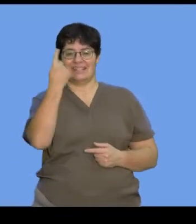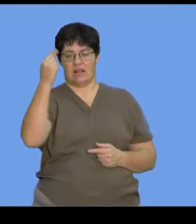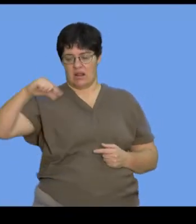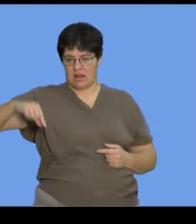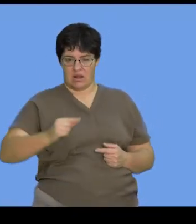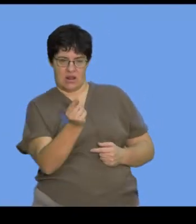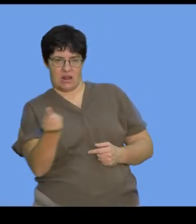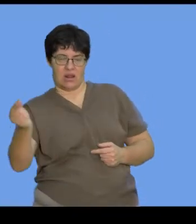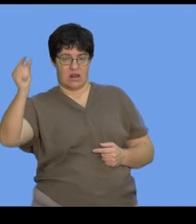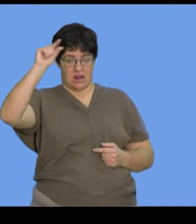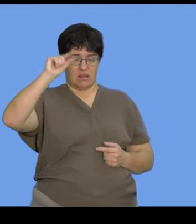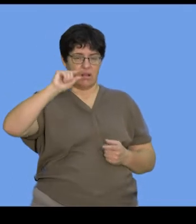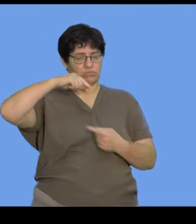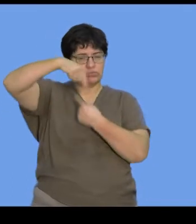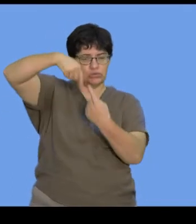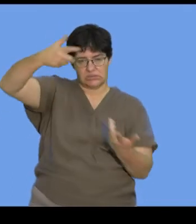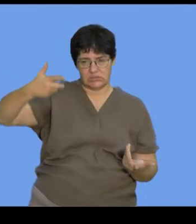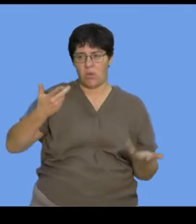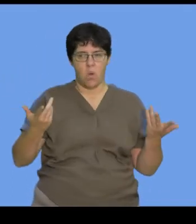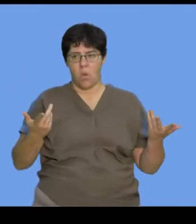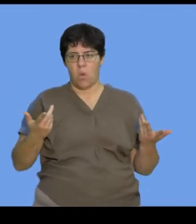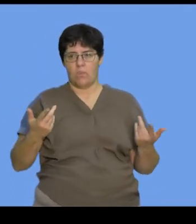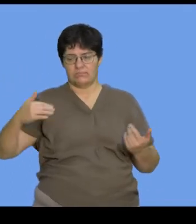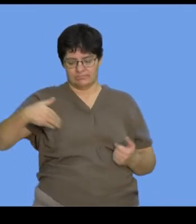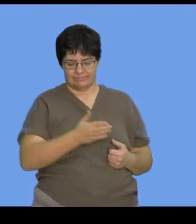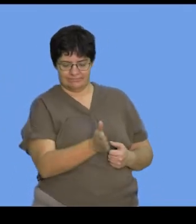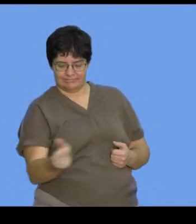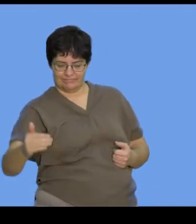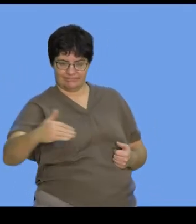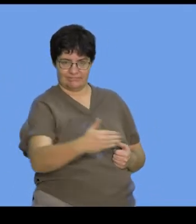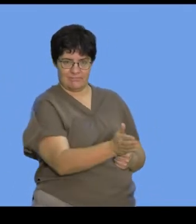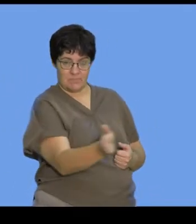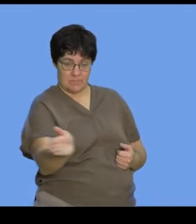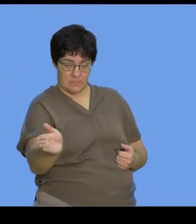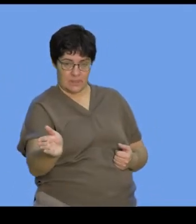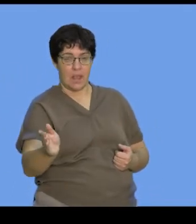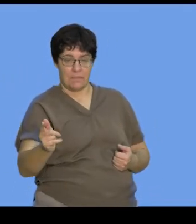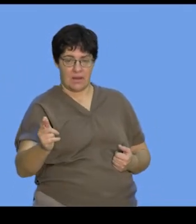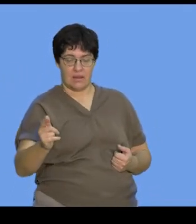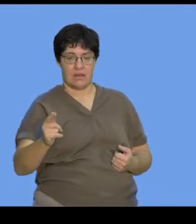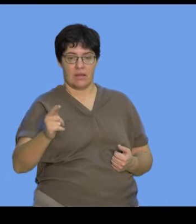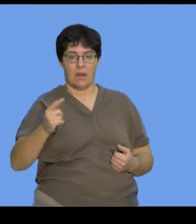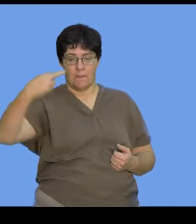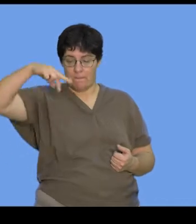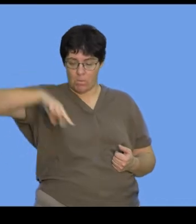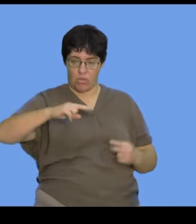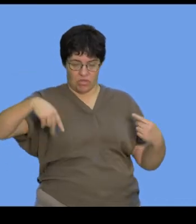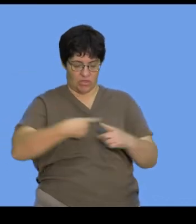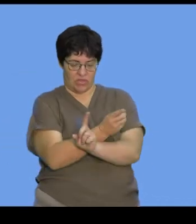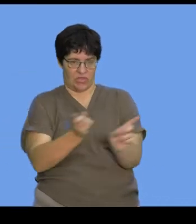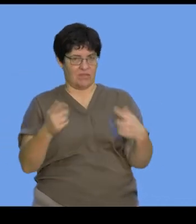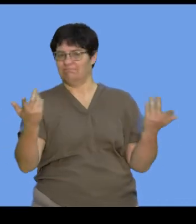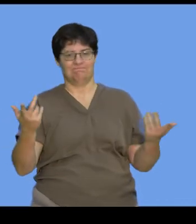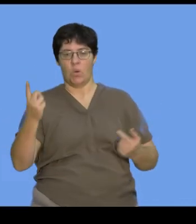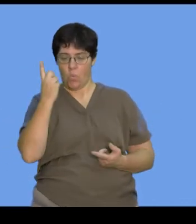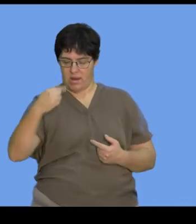RNA is a single-stranded molecule. can be twisted, but it is not helical. And so we will discuss the structure of both in